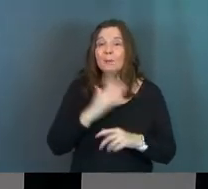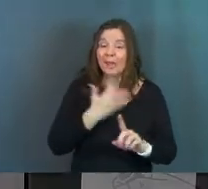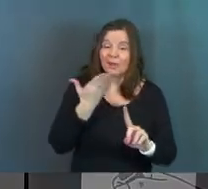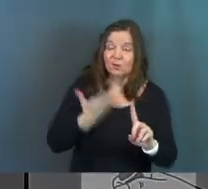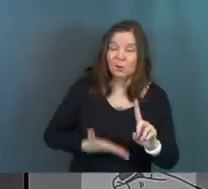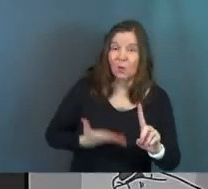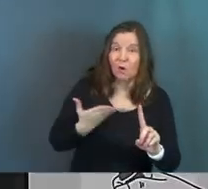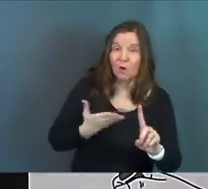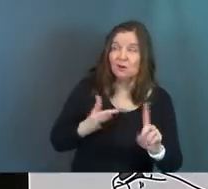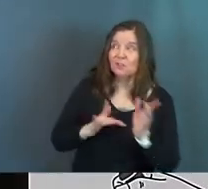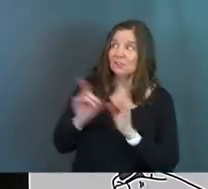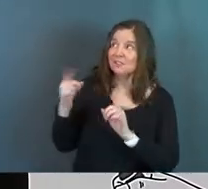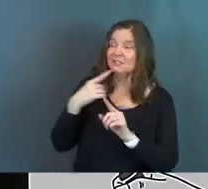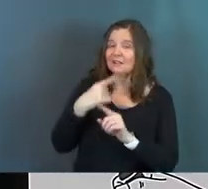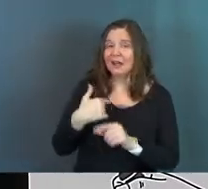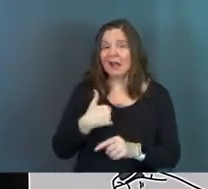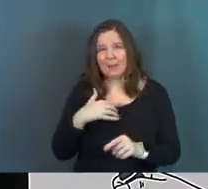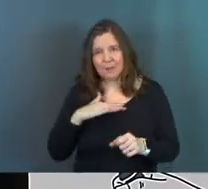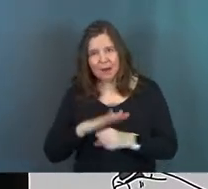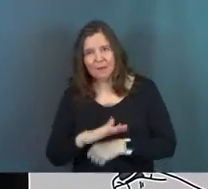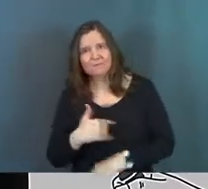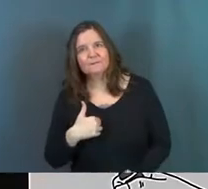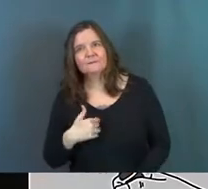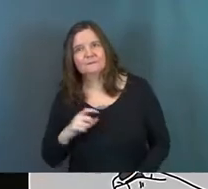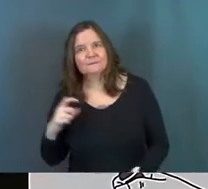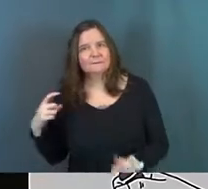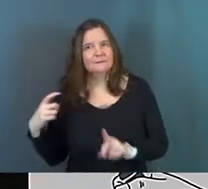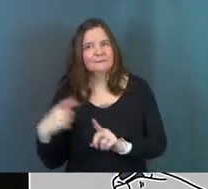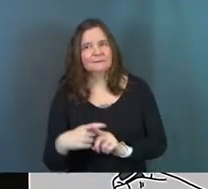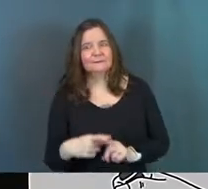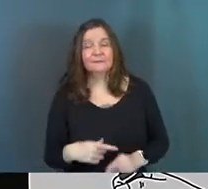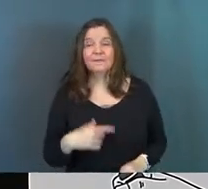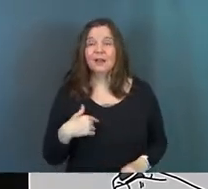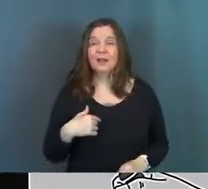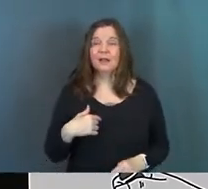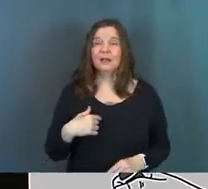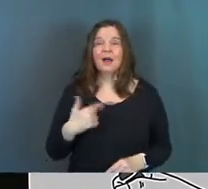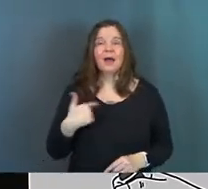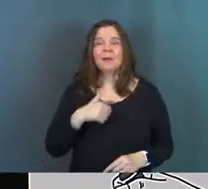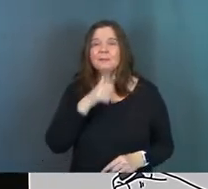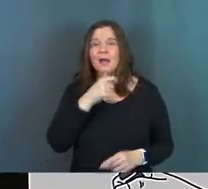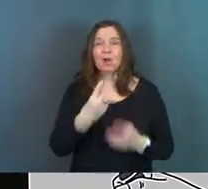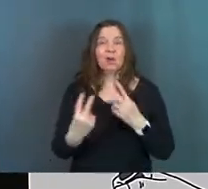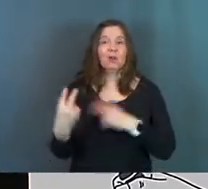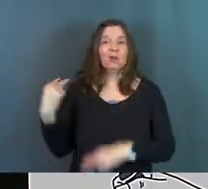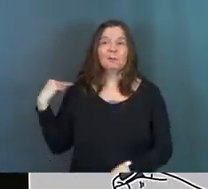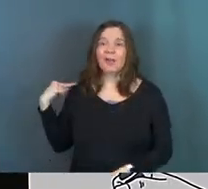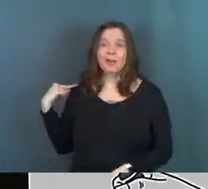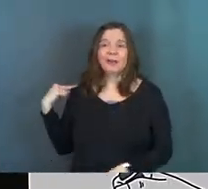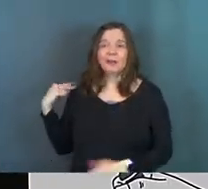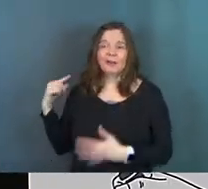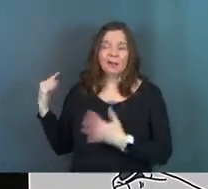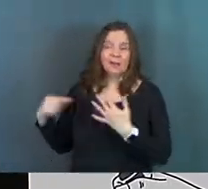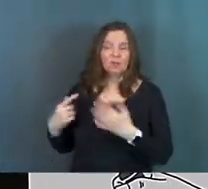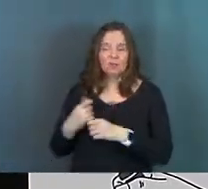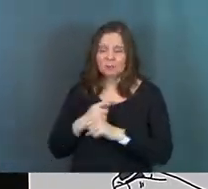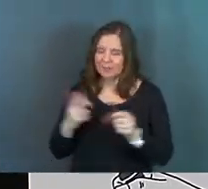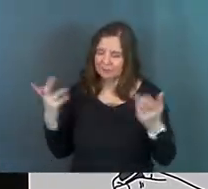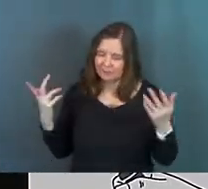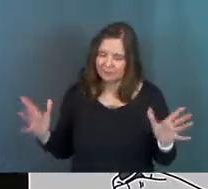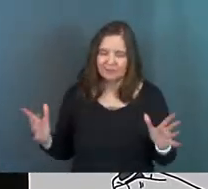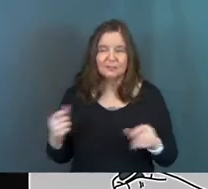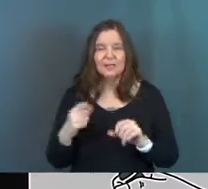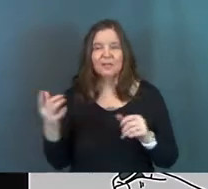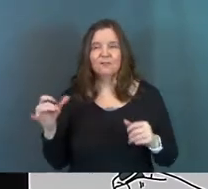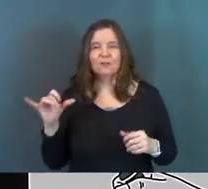bad you are, Jesus says, I'm enough. And he said, and guess what? It's nailed to the cross. I'm not going to look back at it ever again. You've been saved and